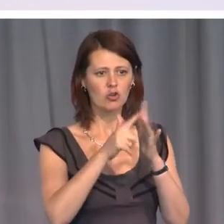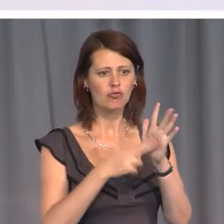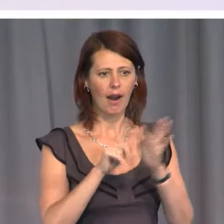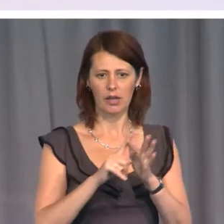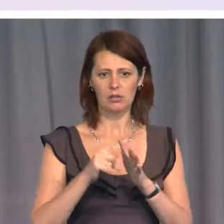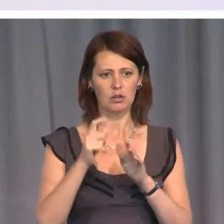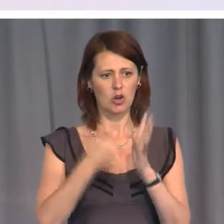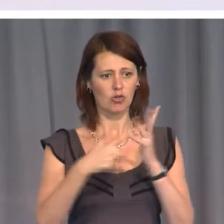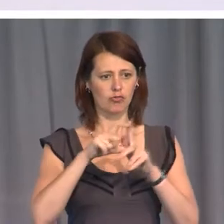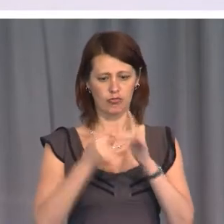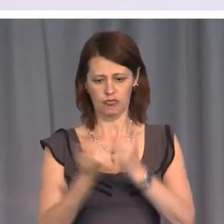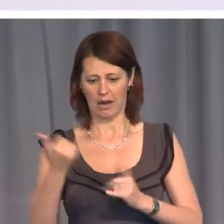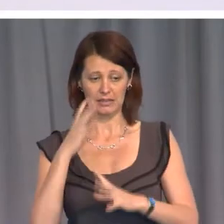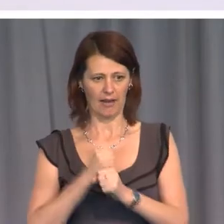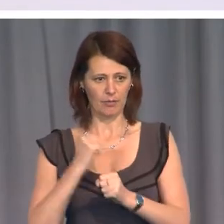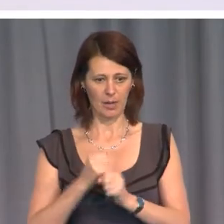Indonesians?